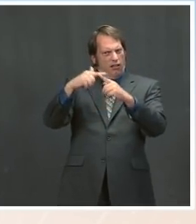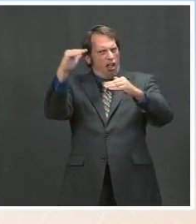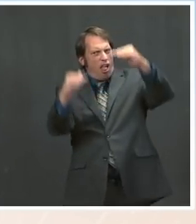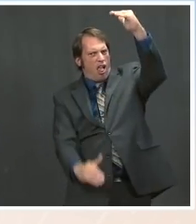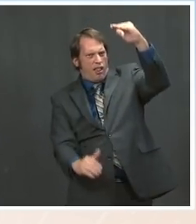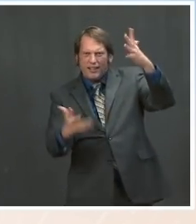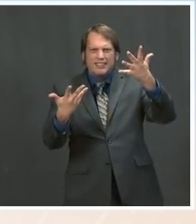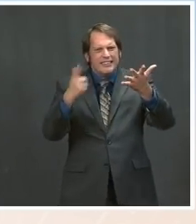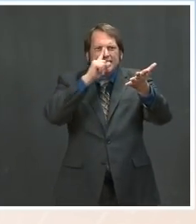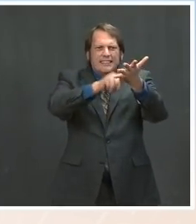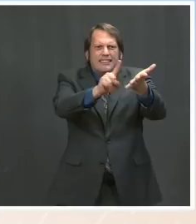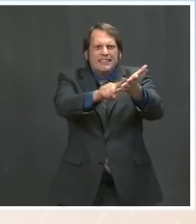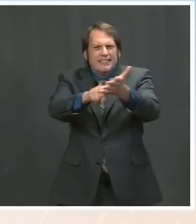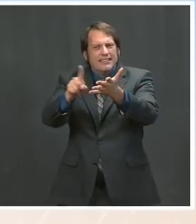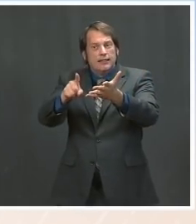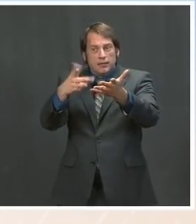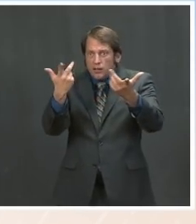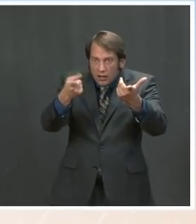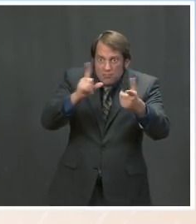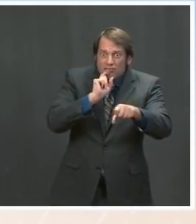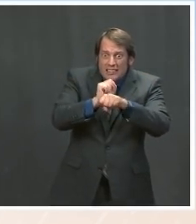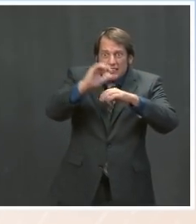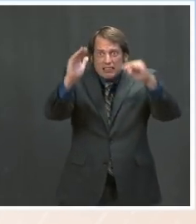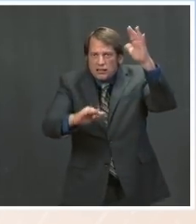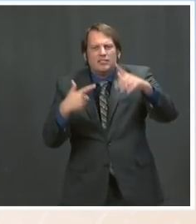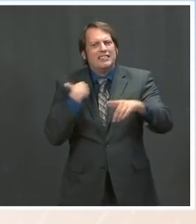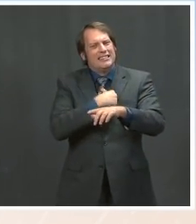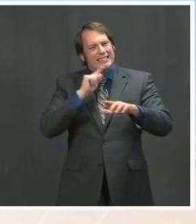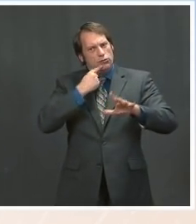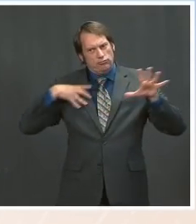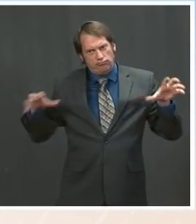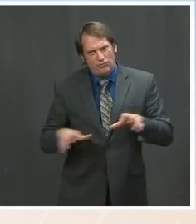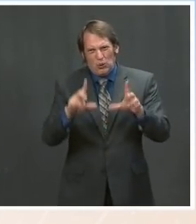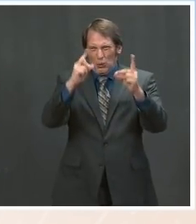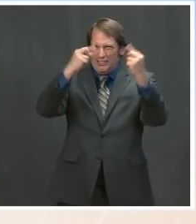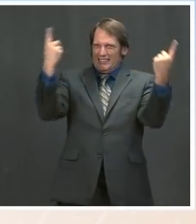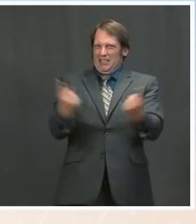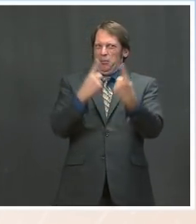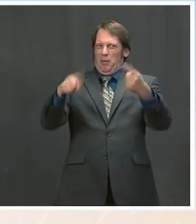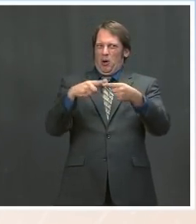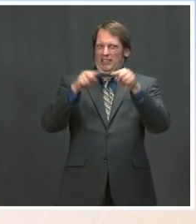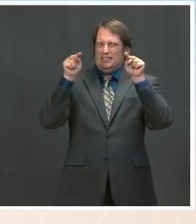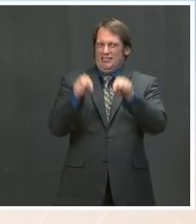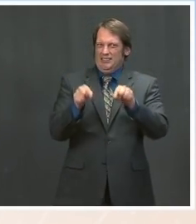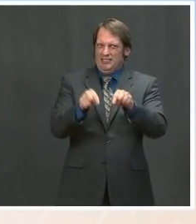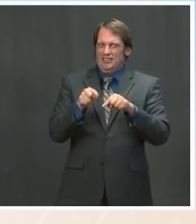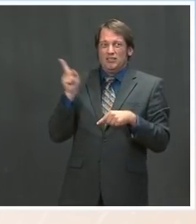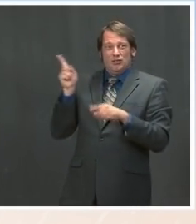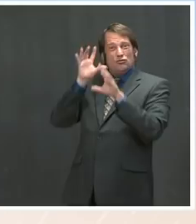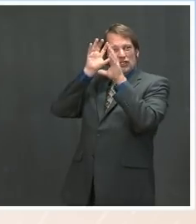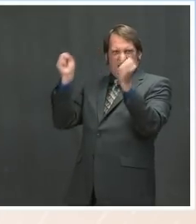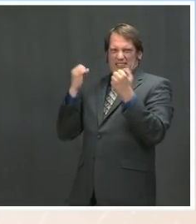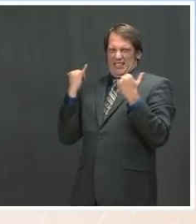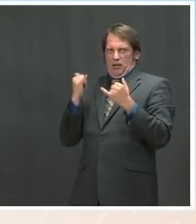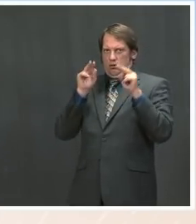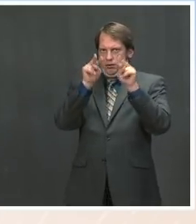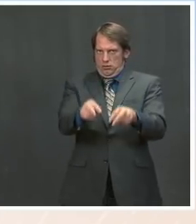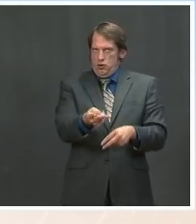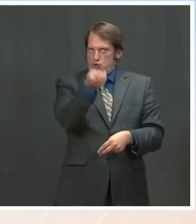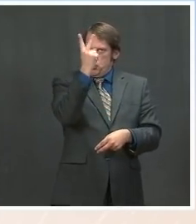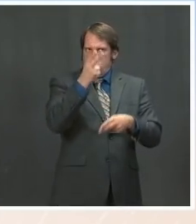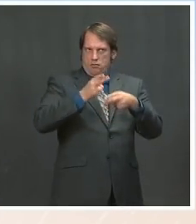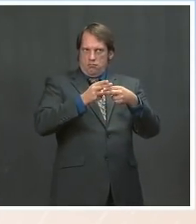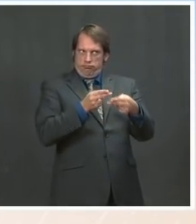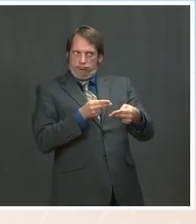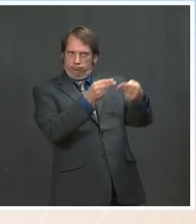prioritized. And he has two critical nominees pending who would do exactly that. Vanita Gupta to be Associate Attorney General and Kristen Clarke to head